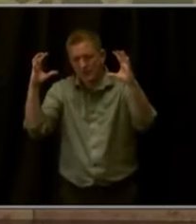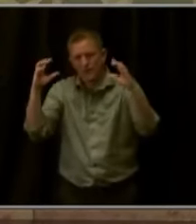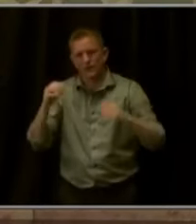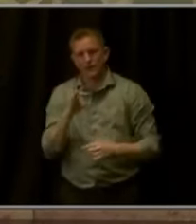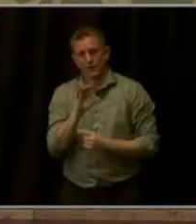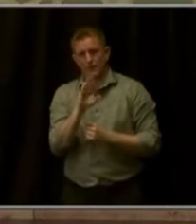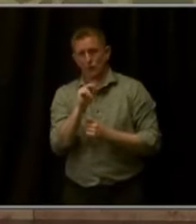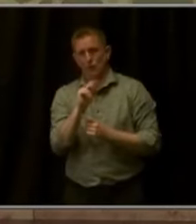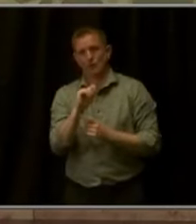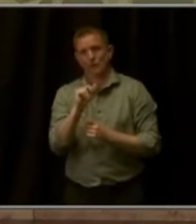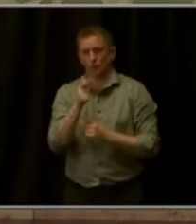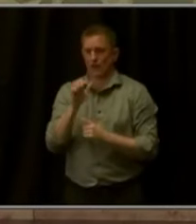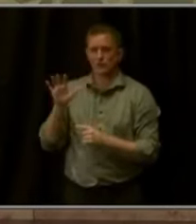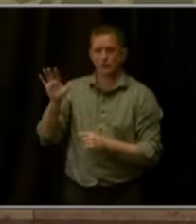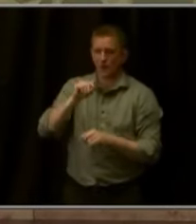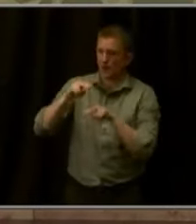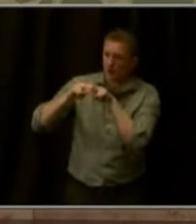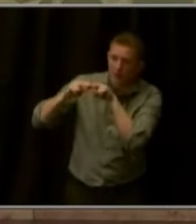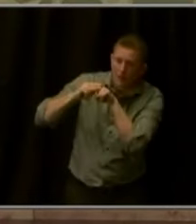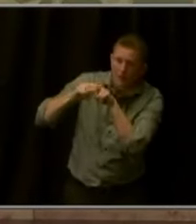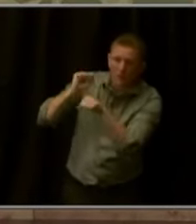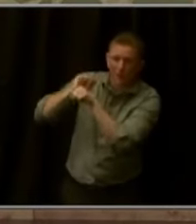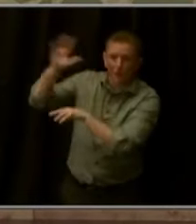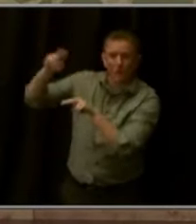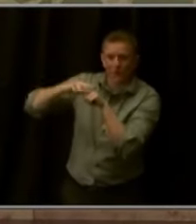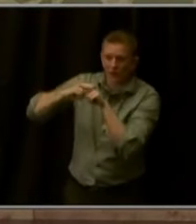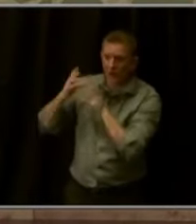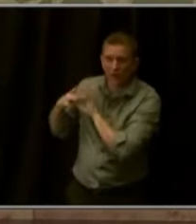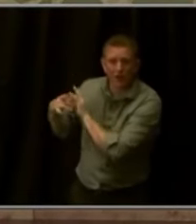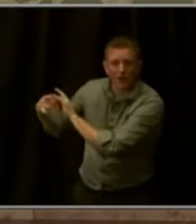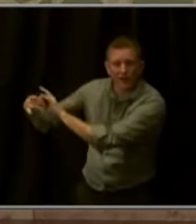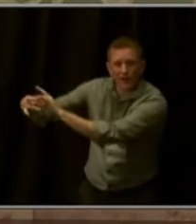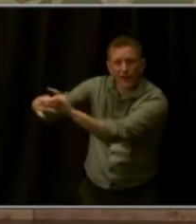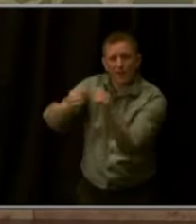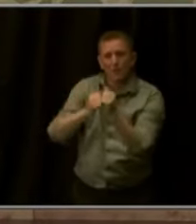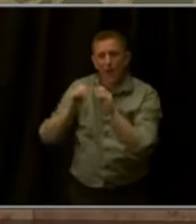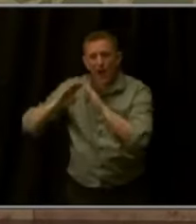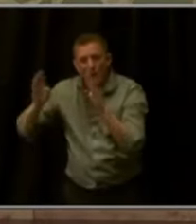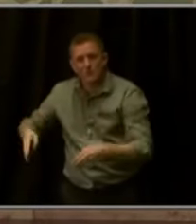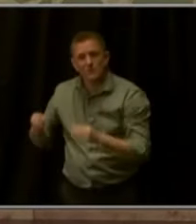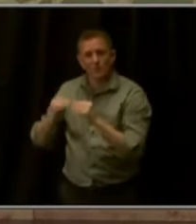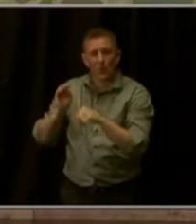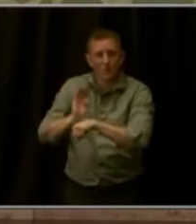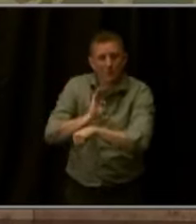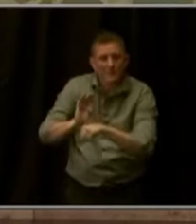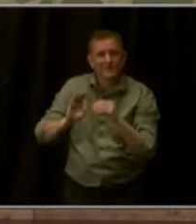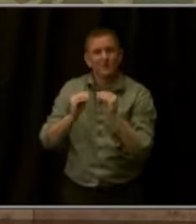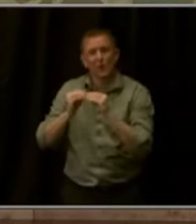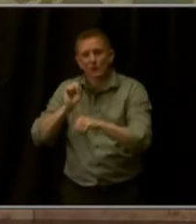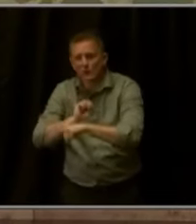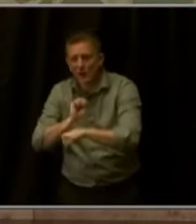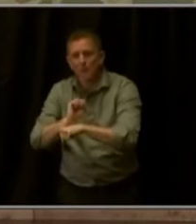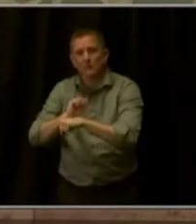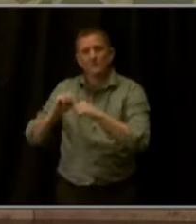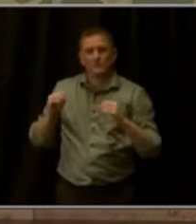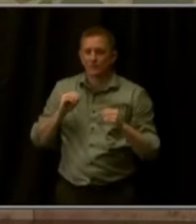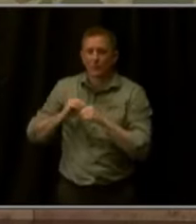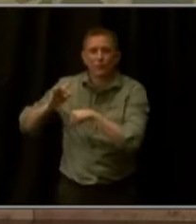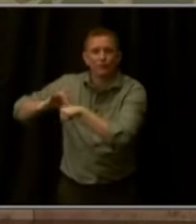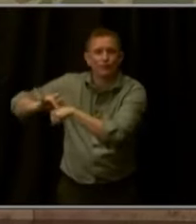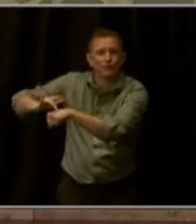state that connect people to more housing, more businesses and more jobs, getting people places quicker and less expensively.